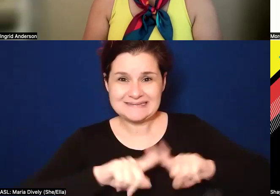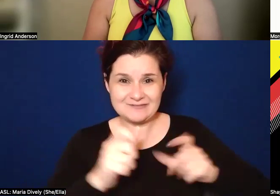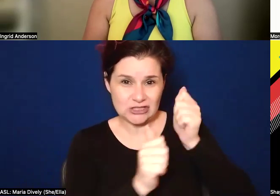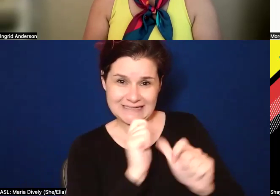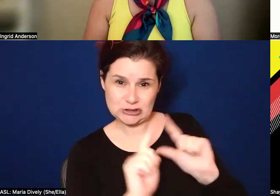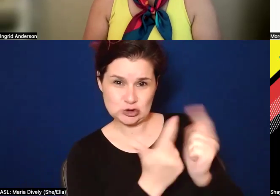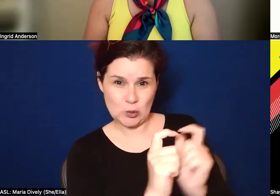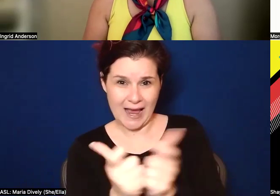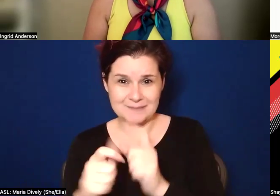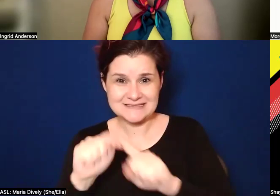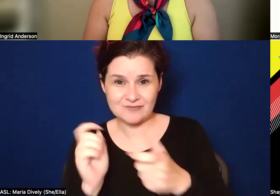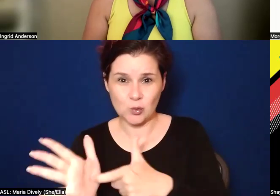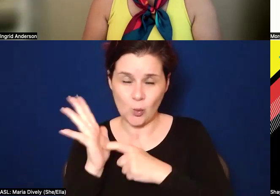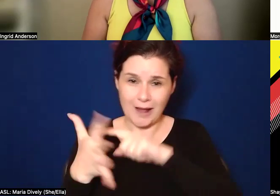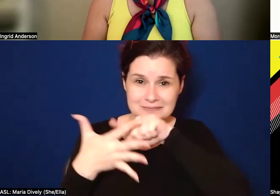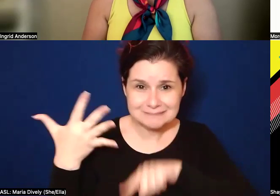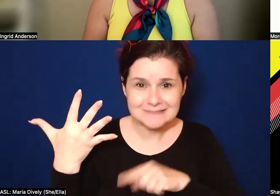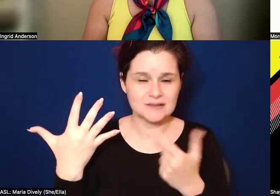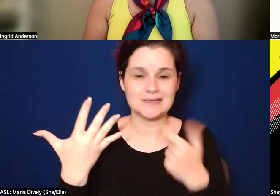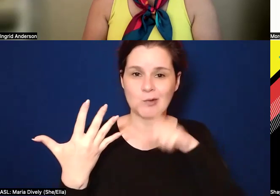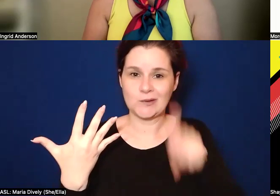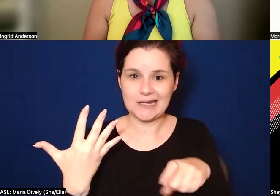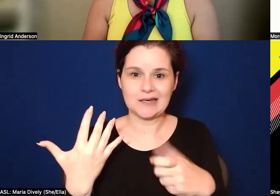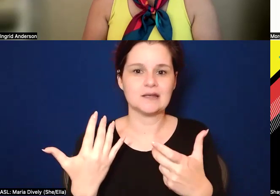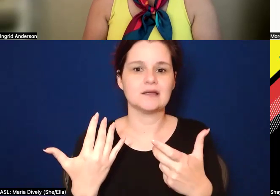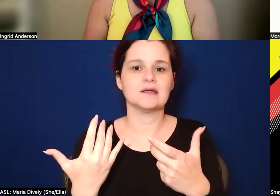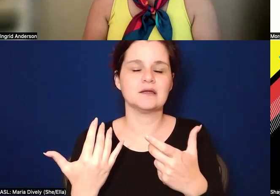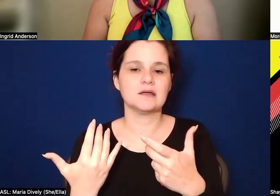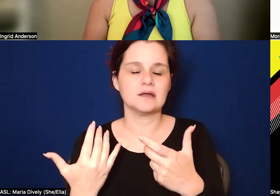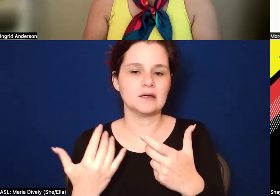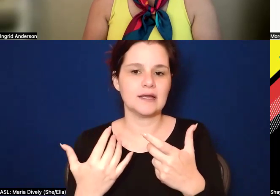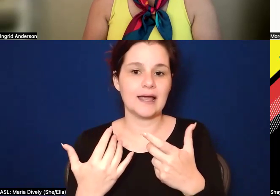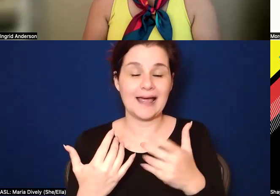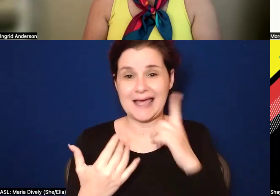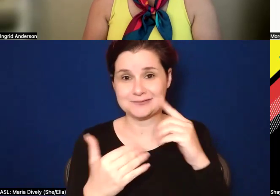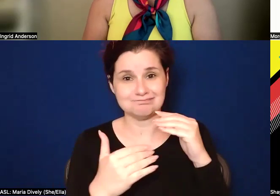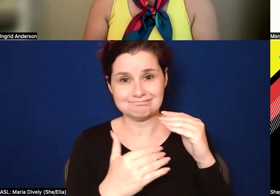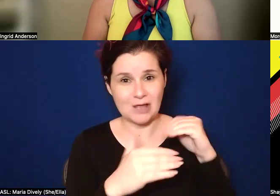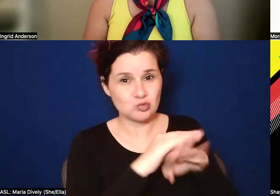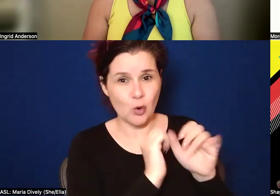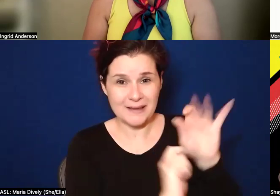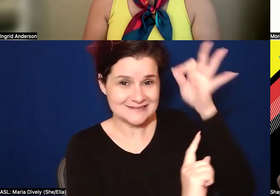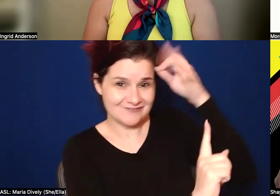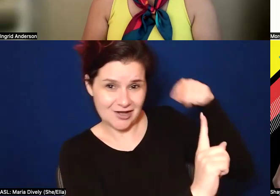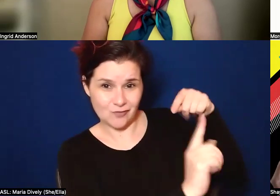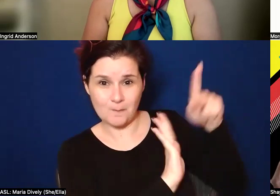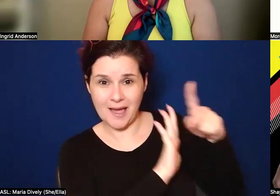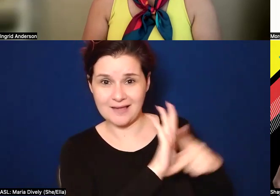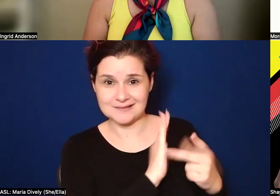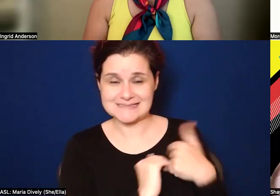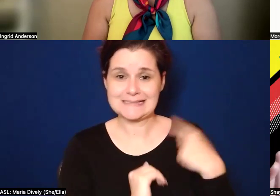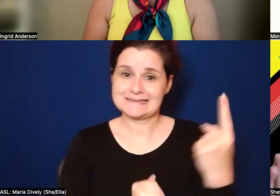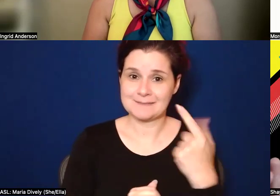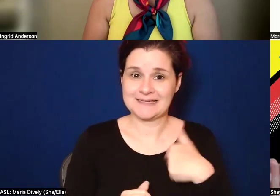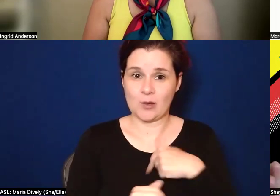tribe, the different requirements. And, um, and enrollment is a federal policy, right? It was something